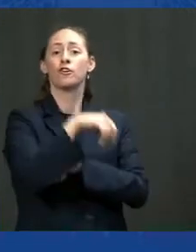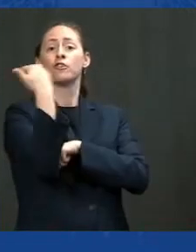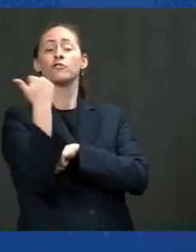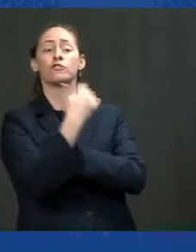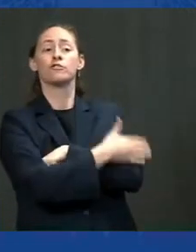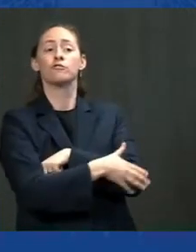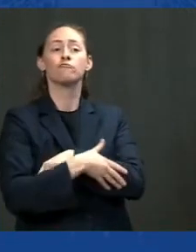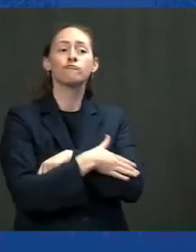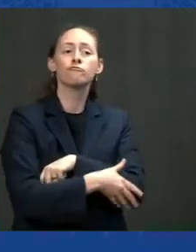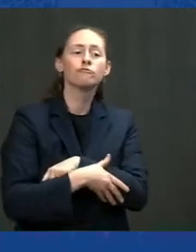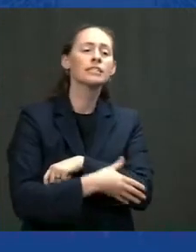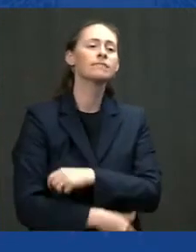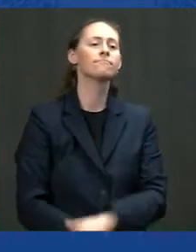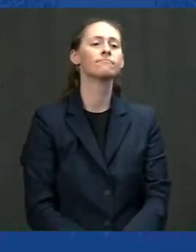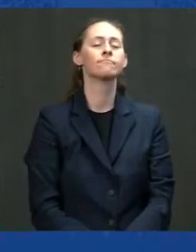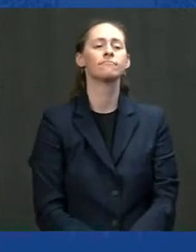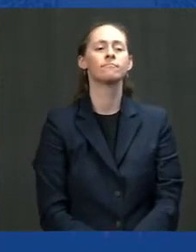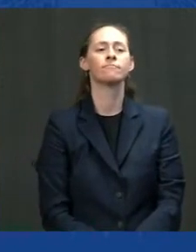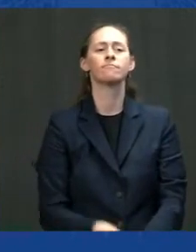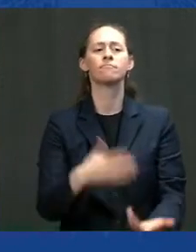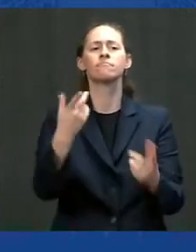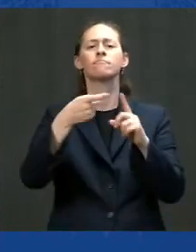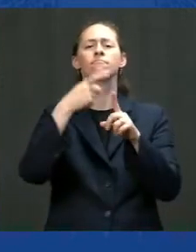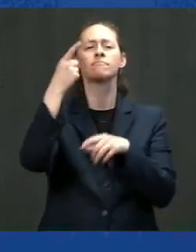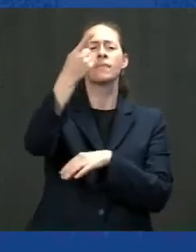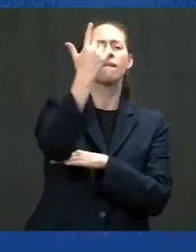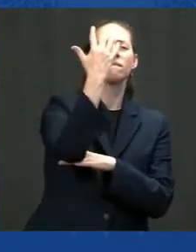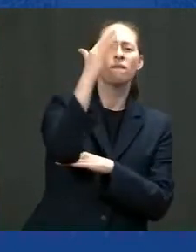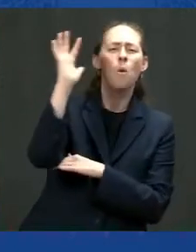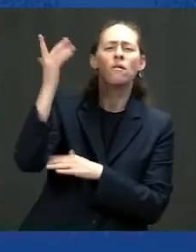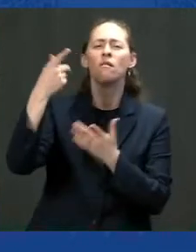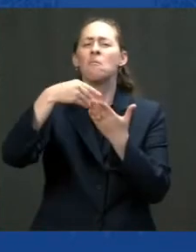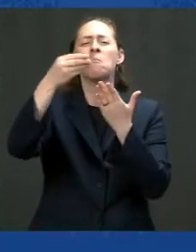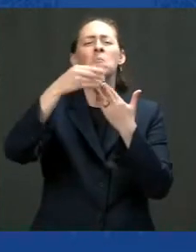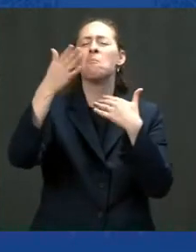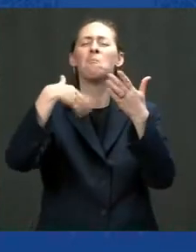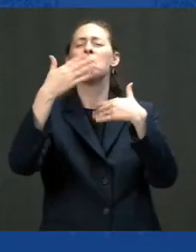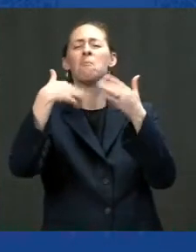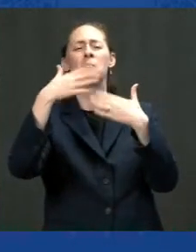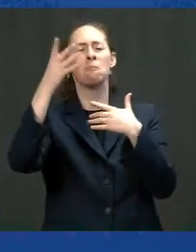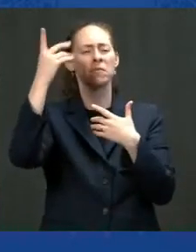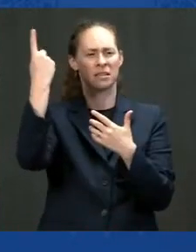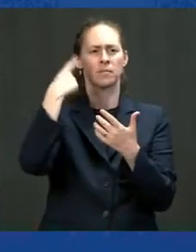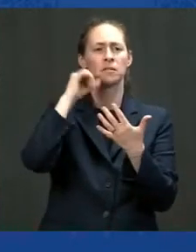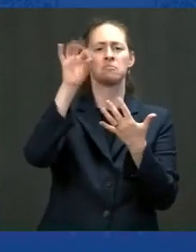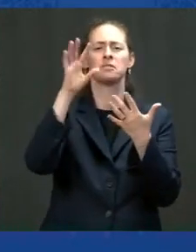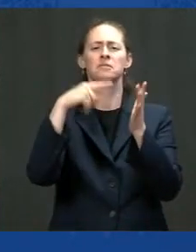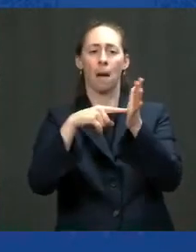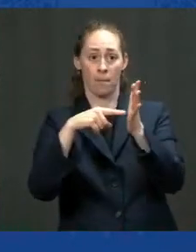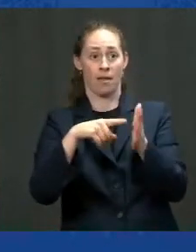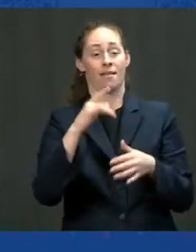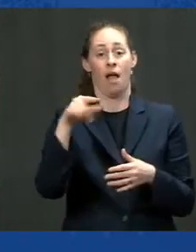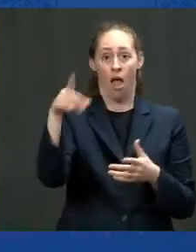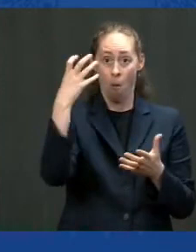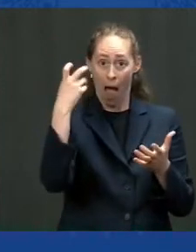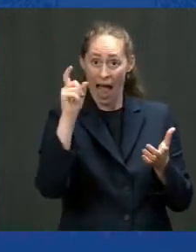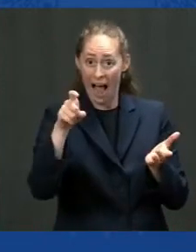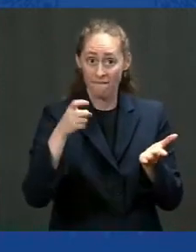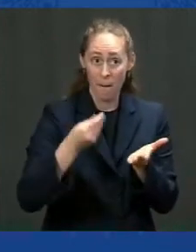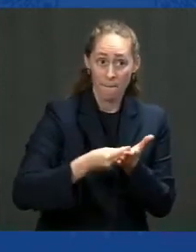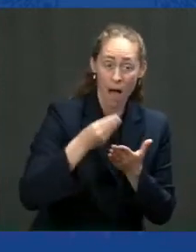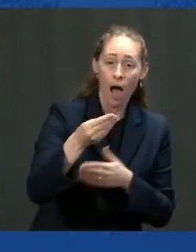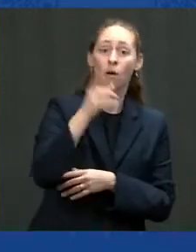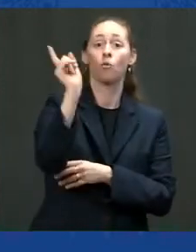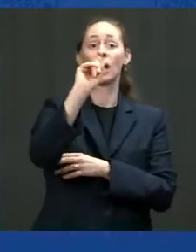trucks or hoses or whatever they need. Okay? They've got to buy something that's all of it that's been made in America.